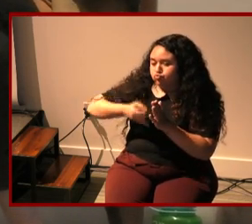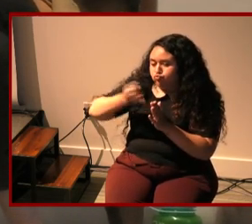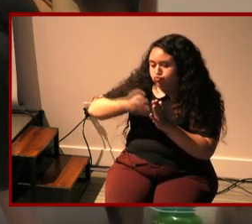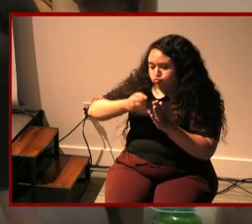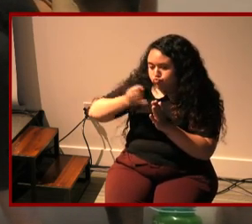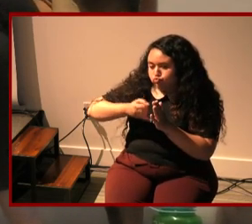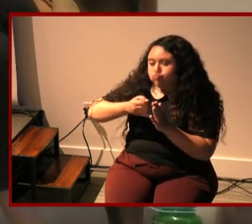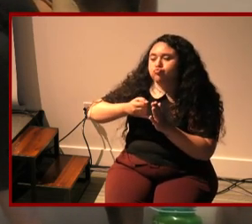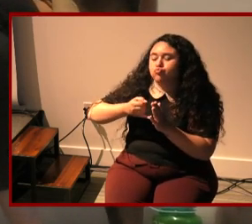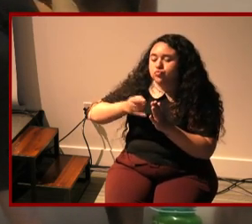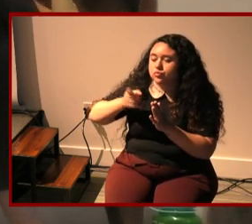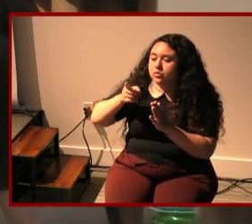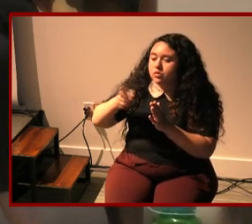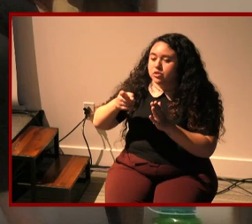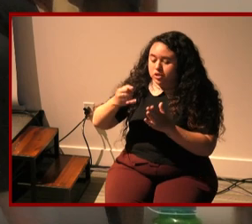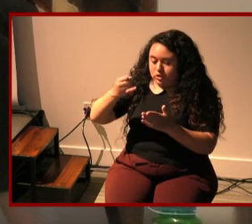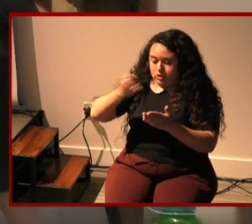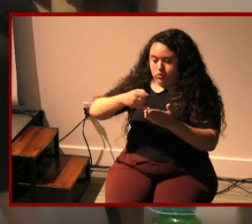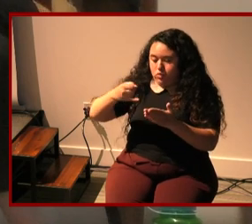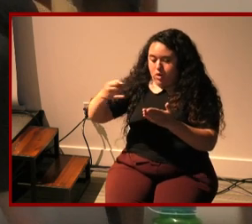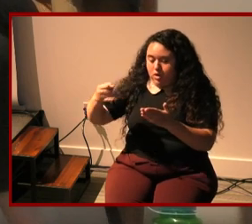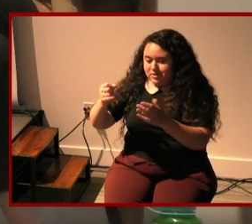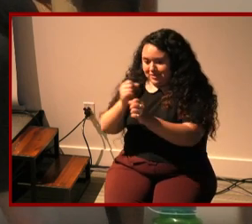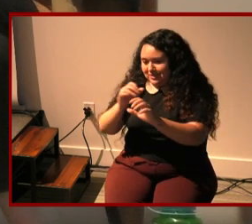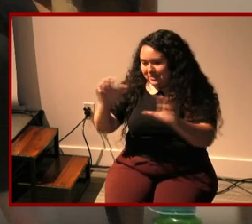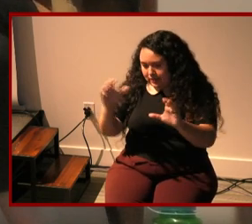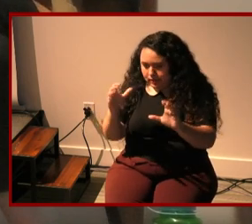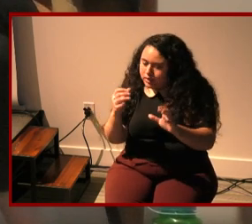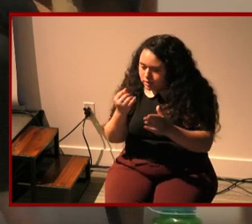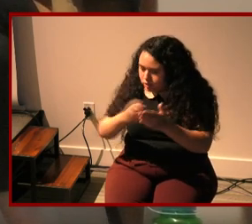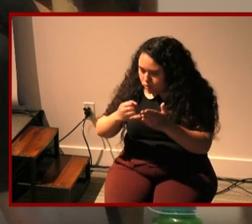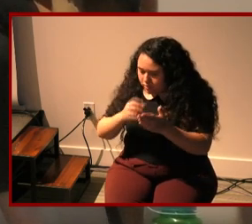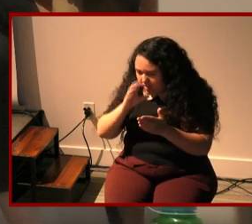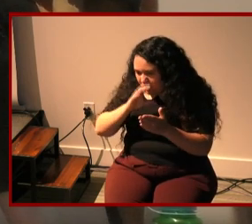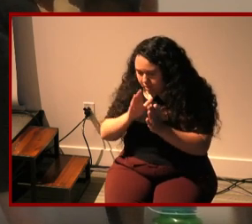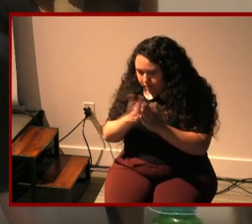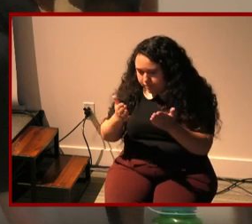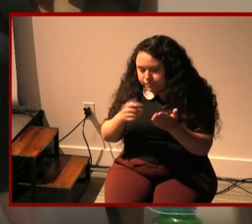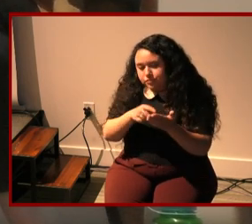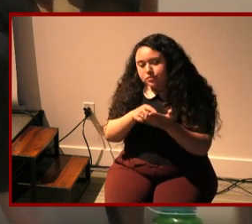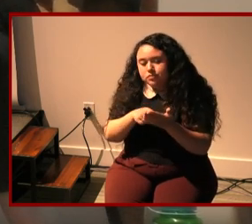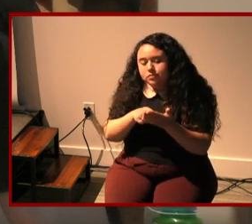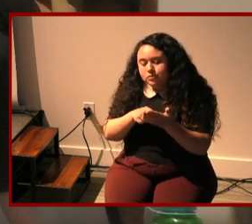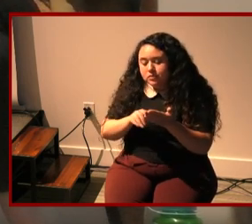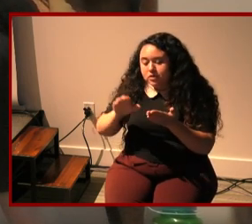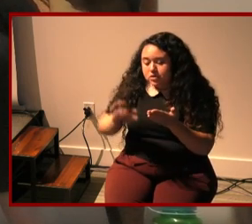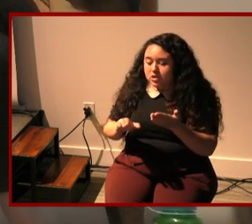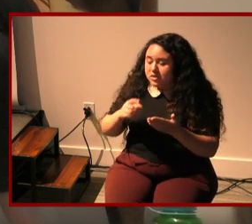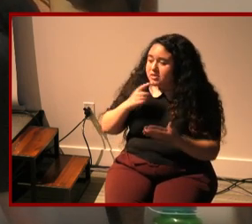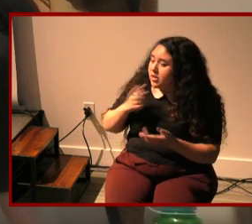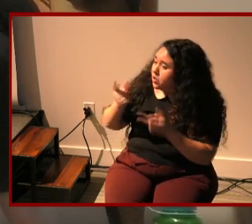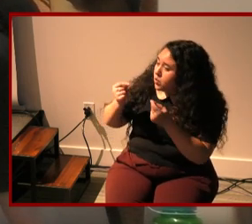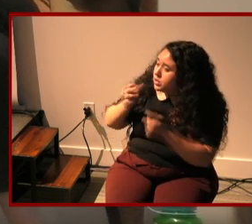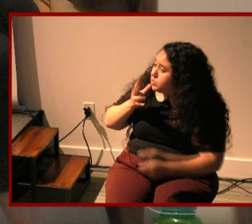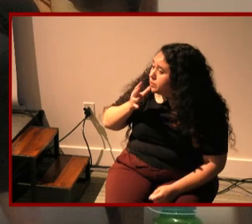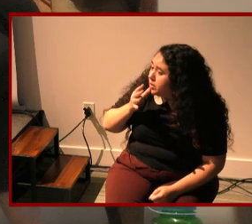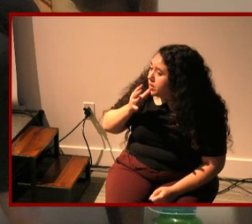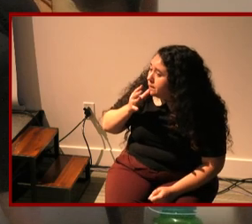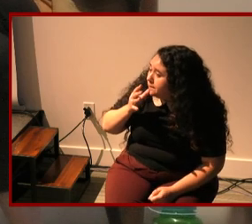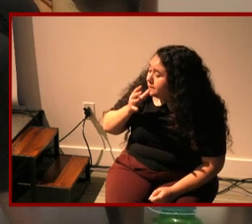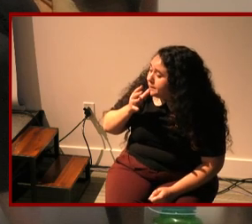and she kind of she draws this scene um where the child is saying what are you doing mom